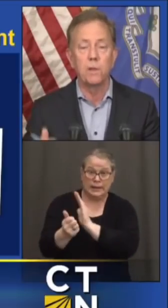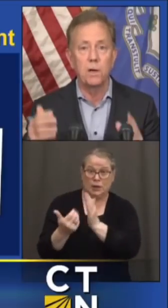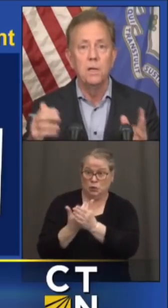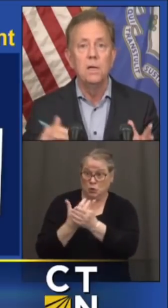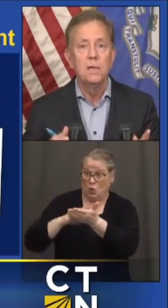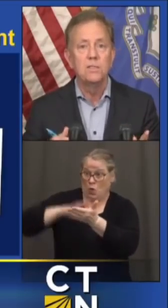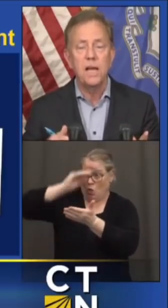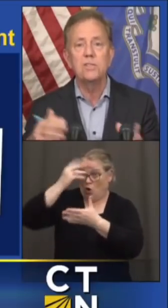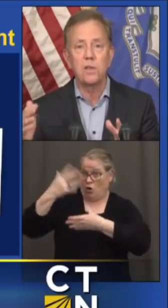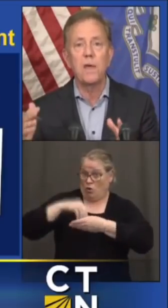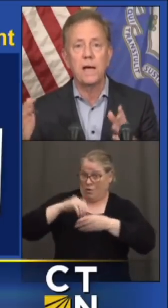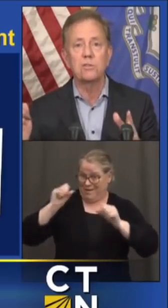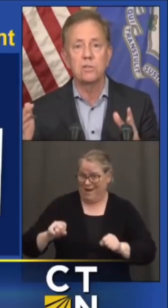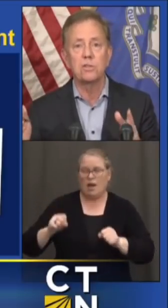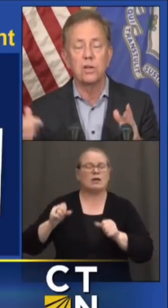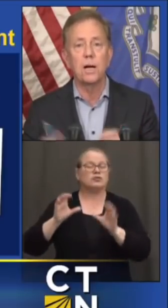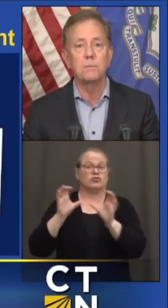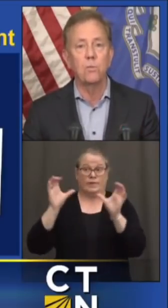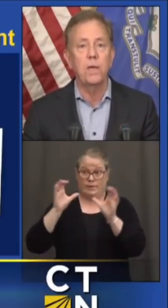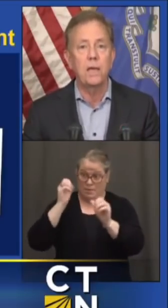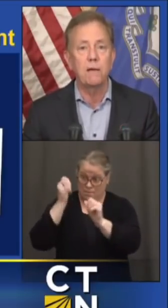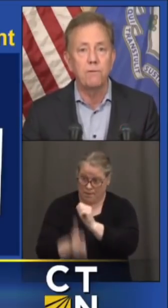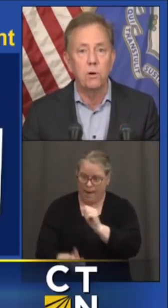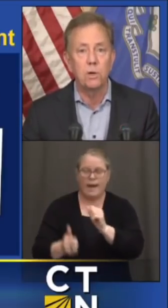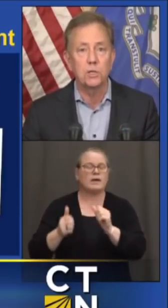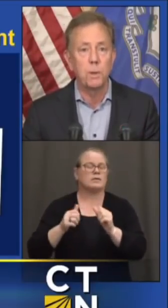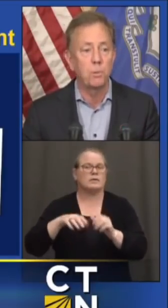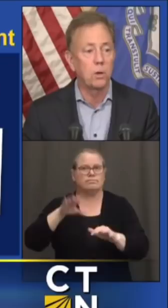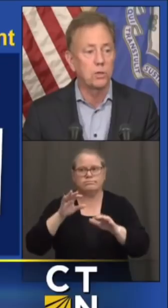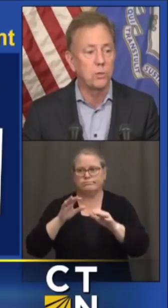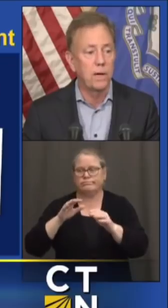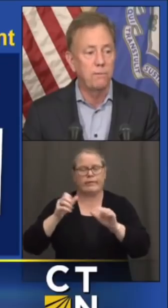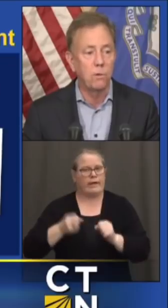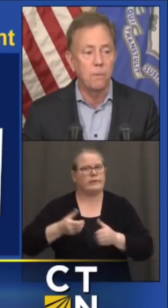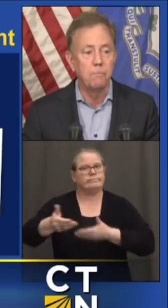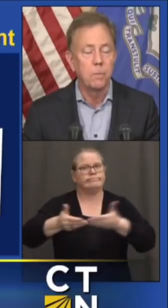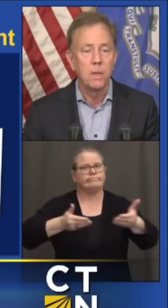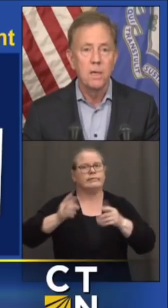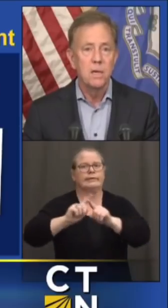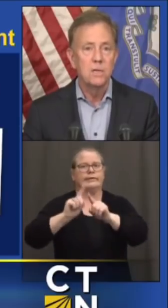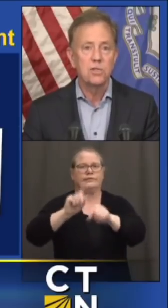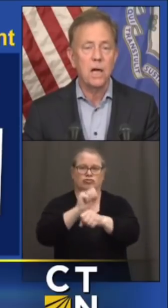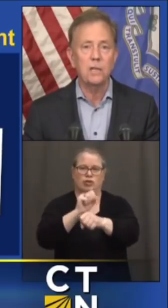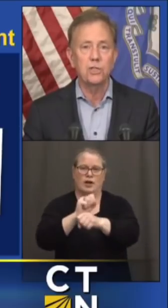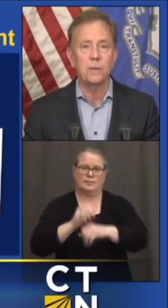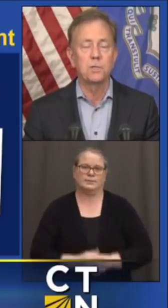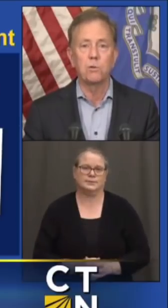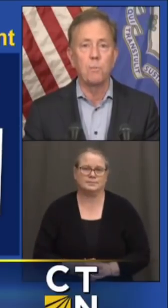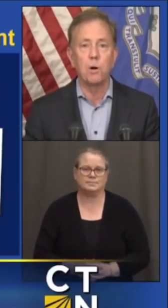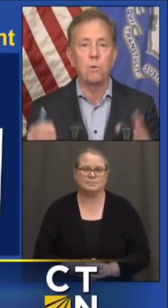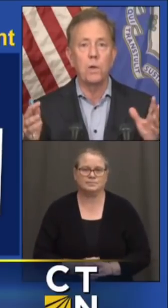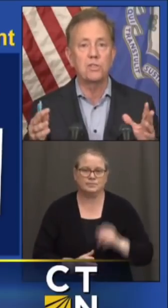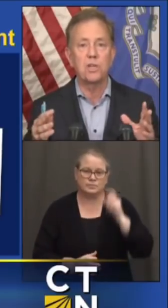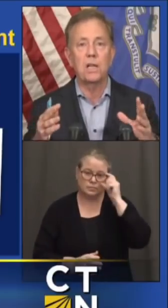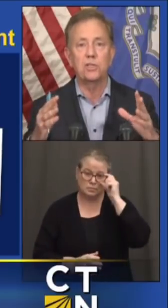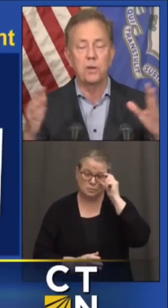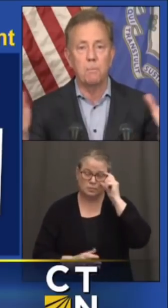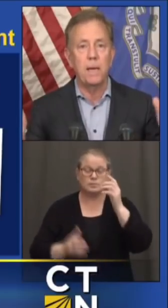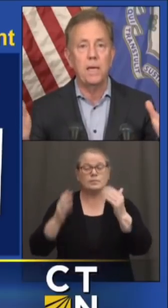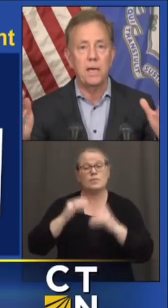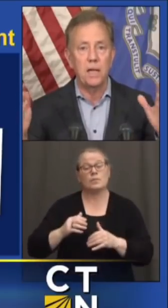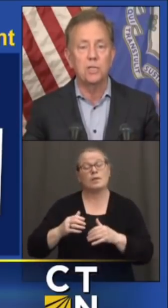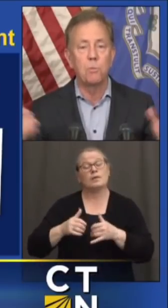people for the tens of thousands of jobs that we can't fill because people aren't trained for them. Scholarships, the Roberta Willis